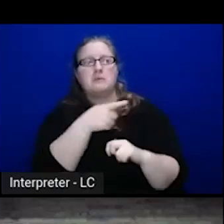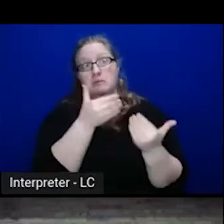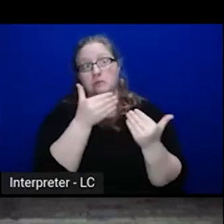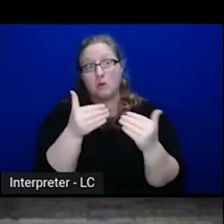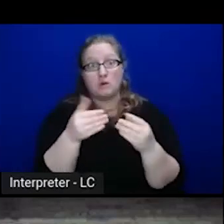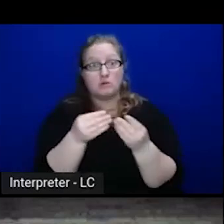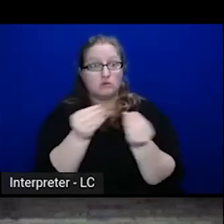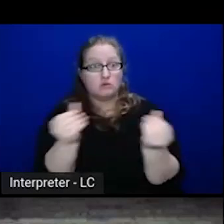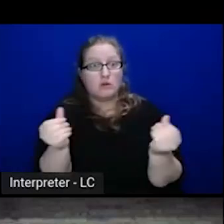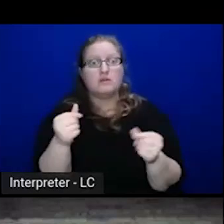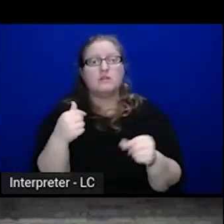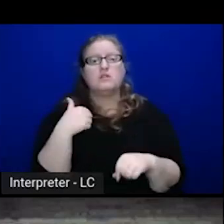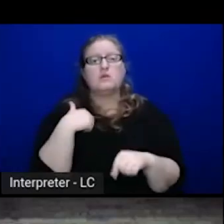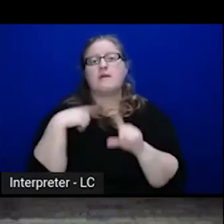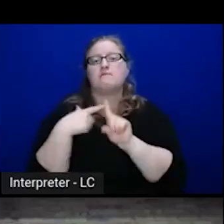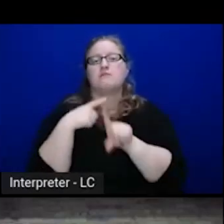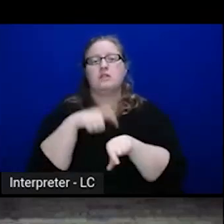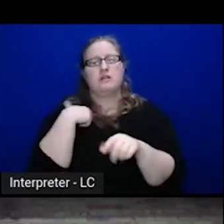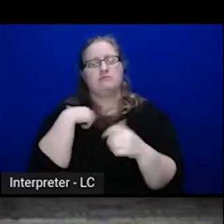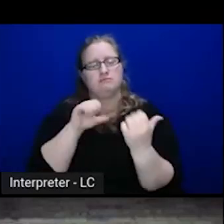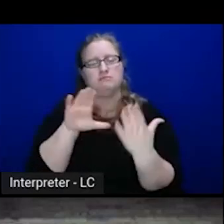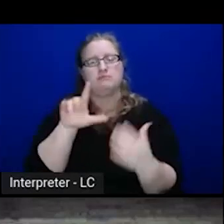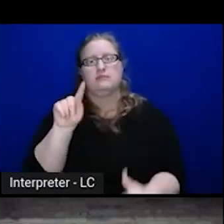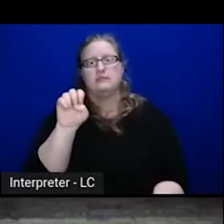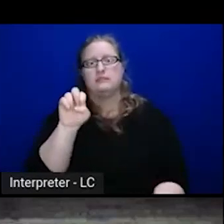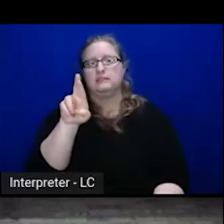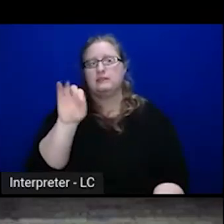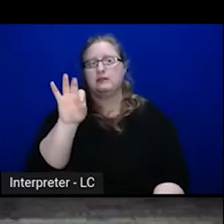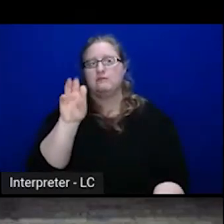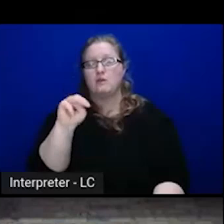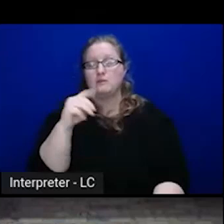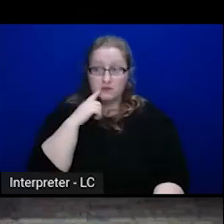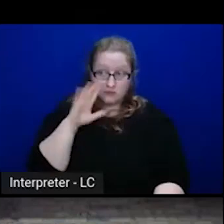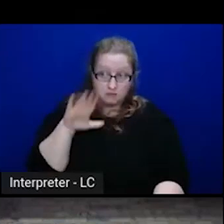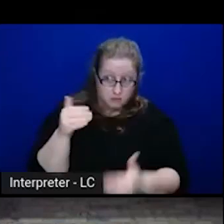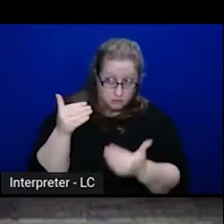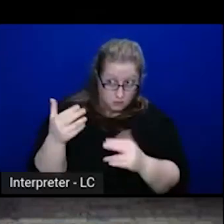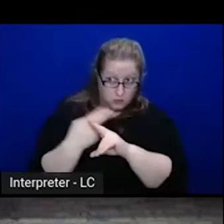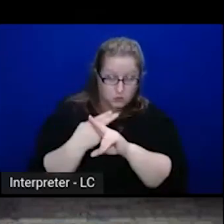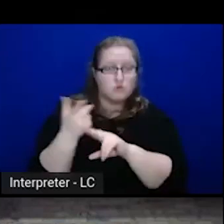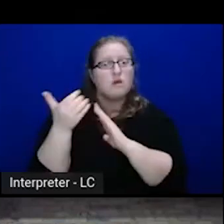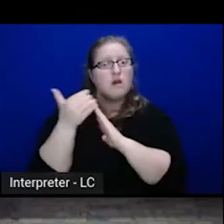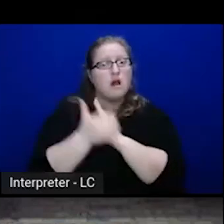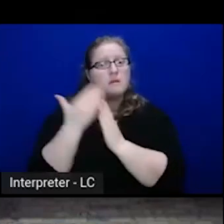about four and a half years ago, and they said, we would like you to use Terraform and go automate some stuff in GCP.